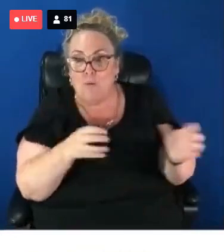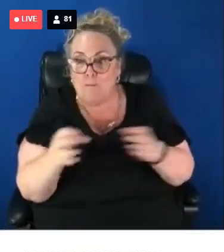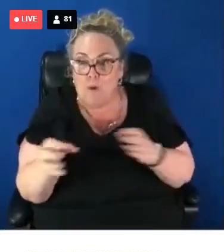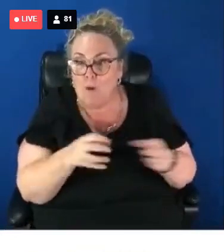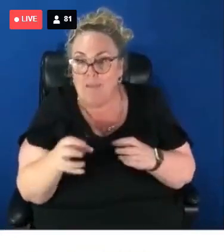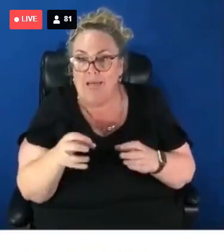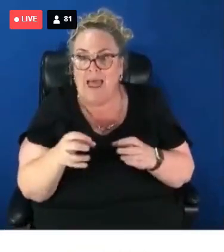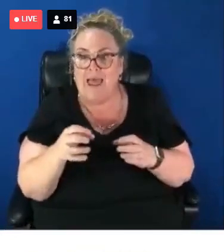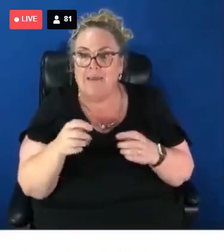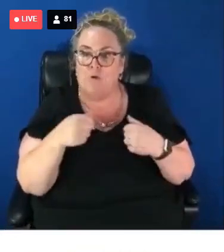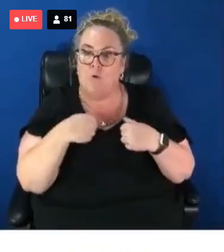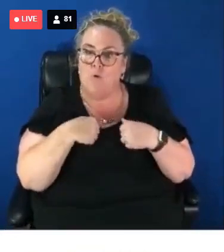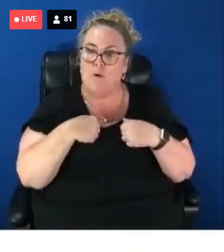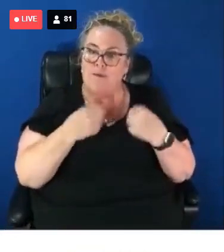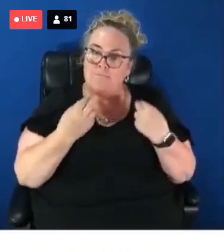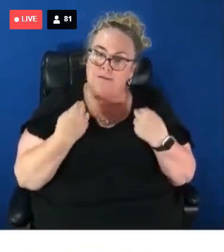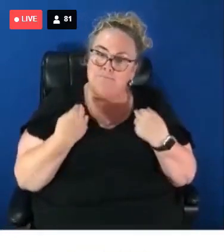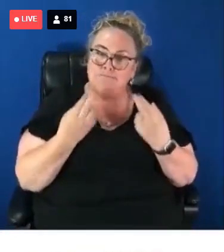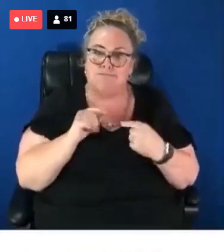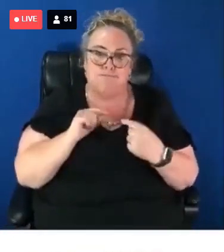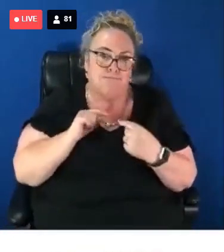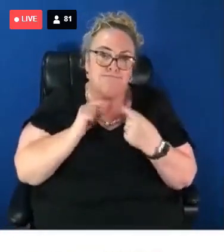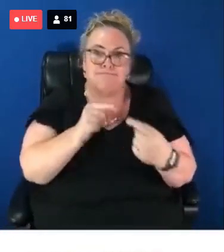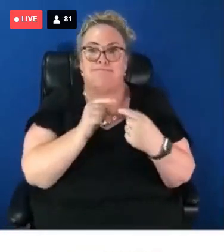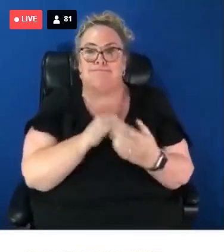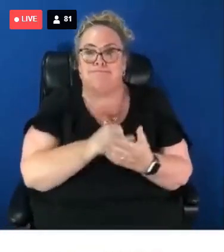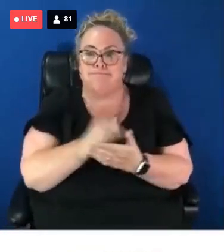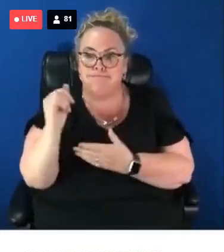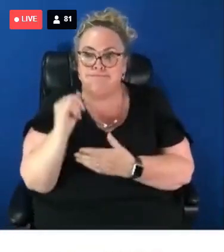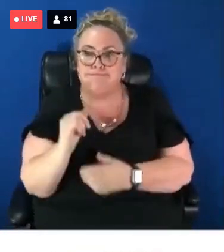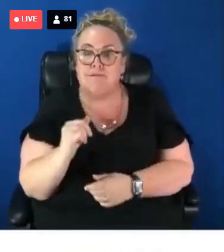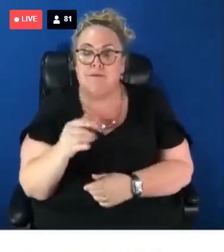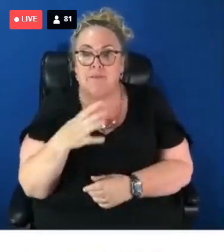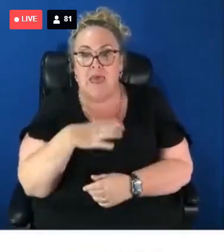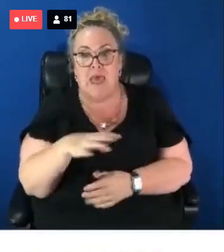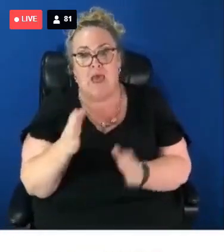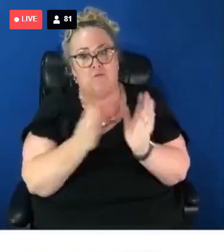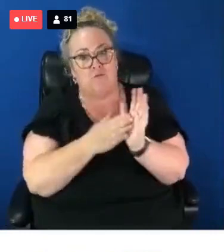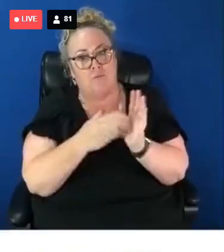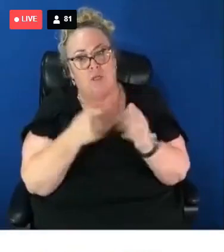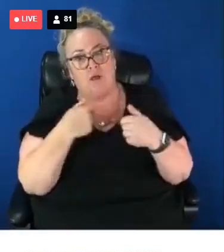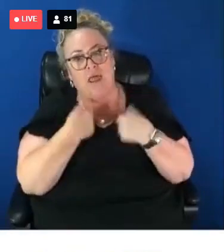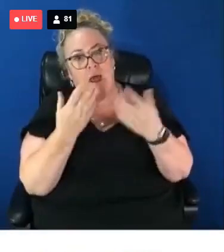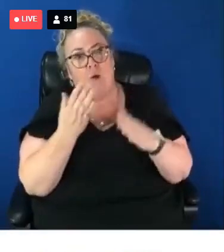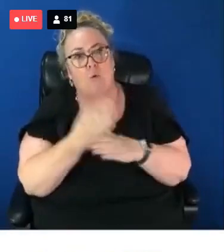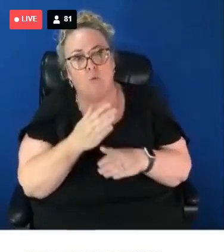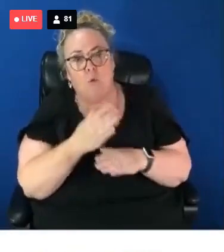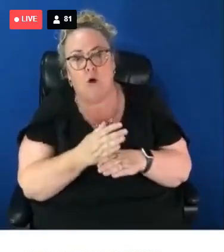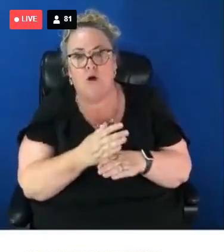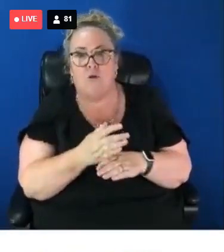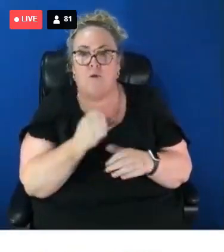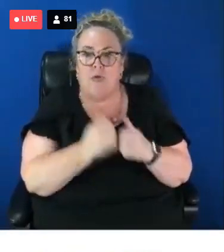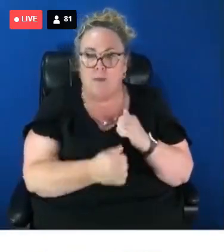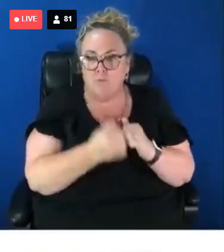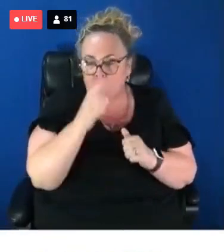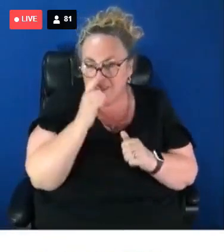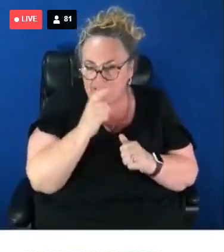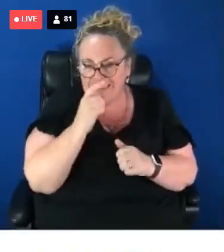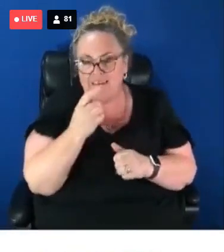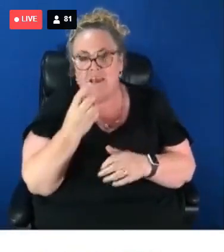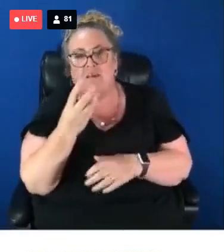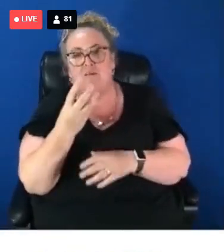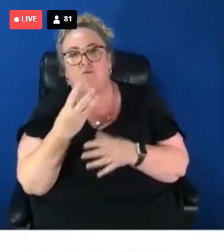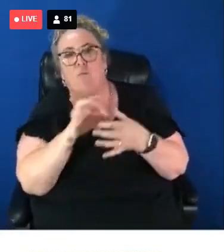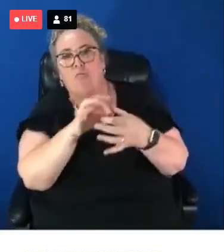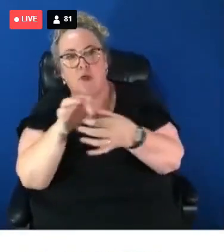despicable conditionality and sanctions regime. And I want to applaud the work that we've done with our brothers and sisters in the Unite community, not